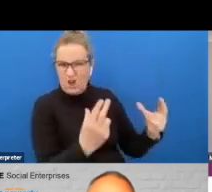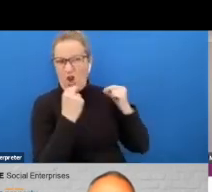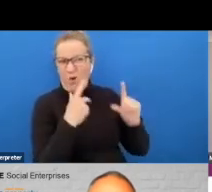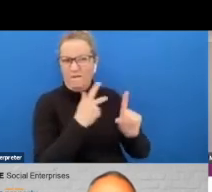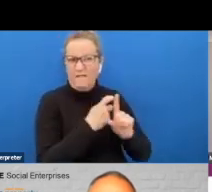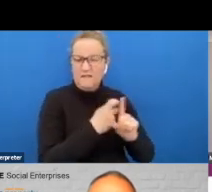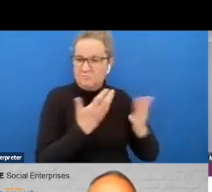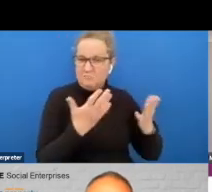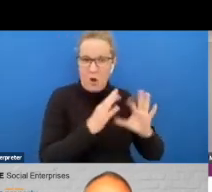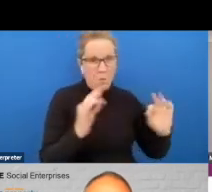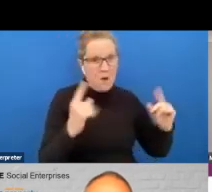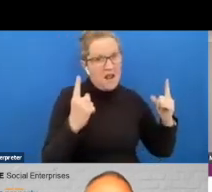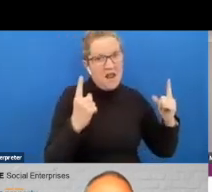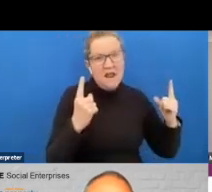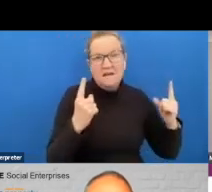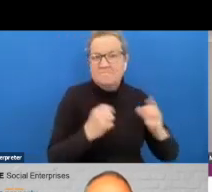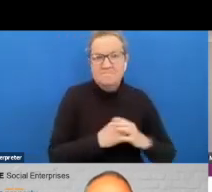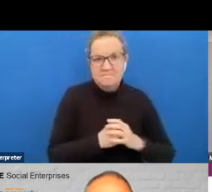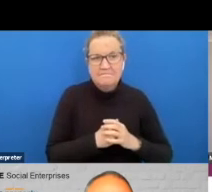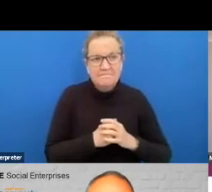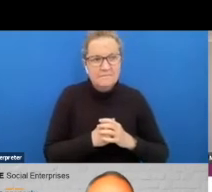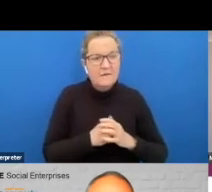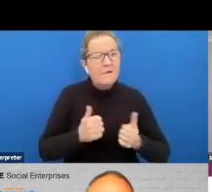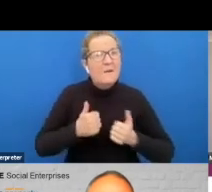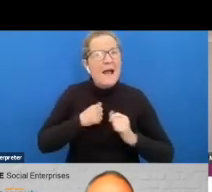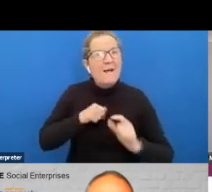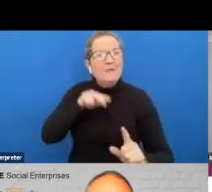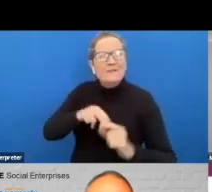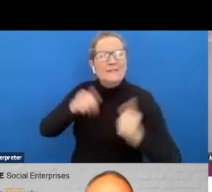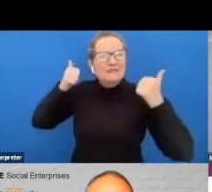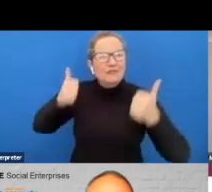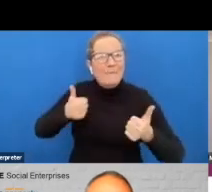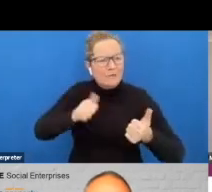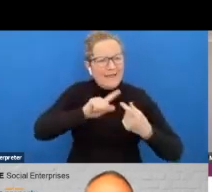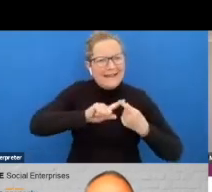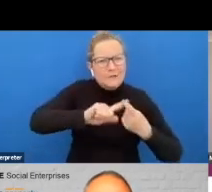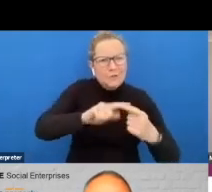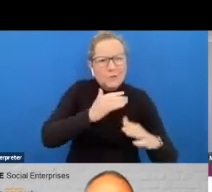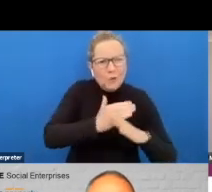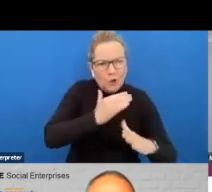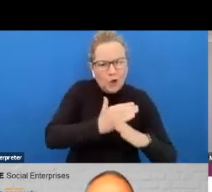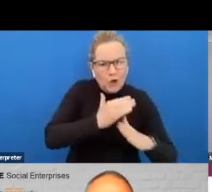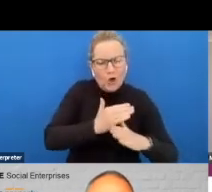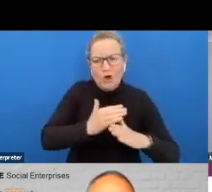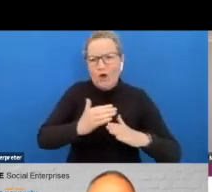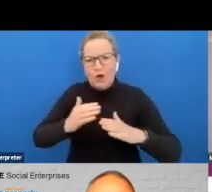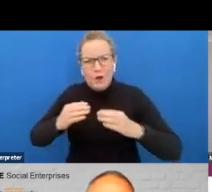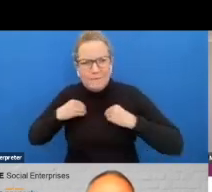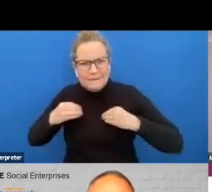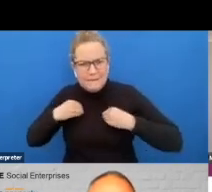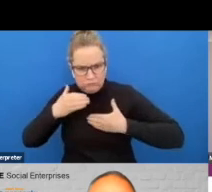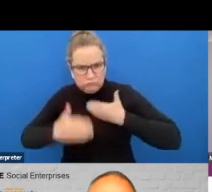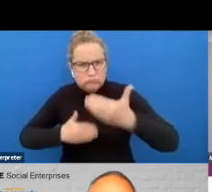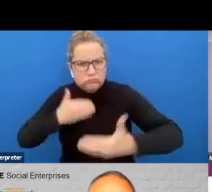so from our point of view it's great because it's continuity of their employment and businesses moving forward